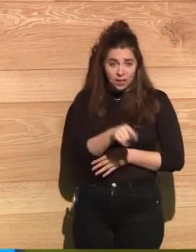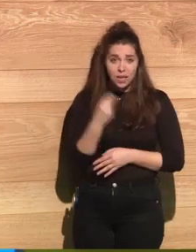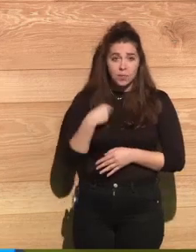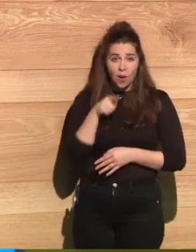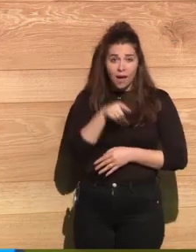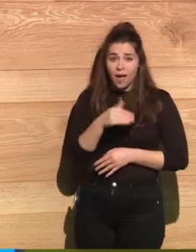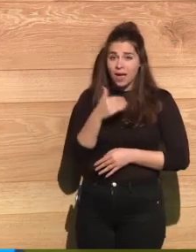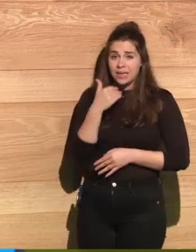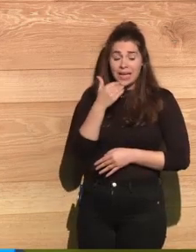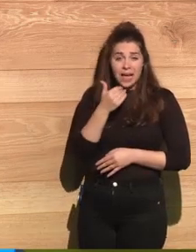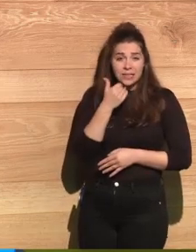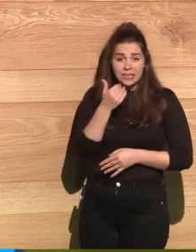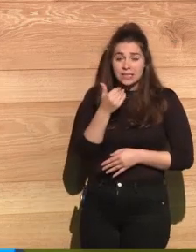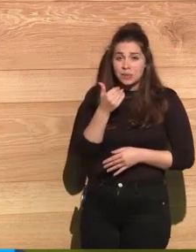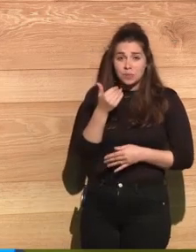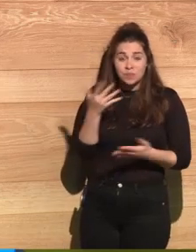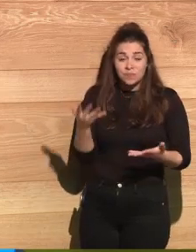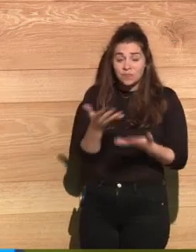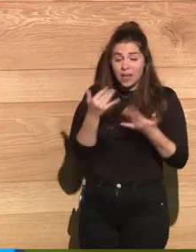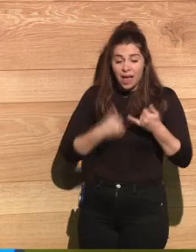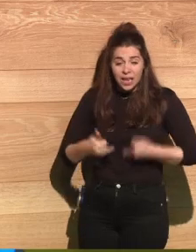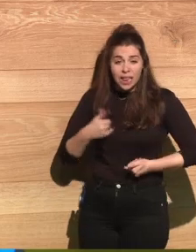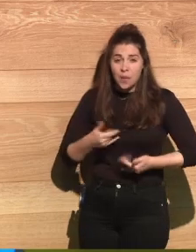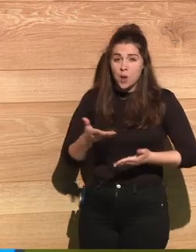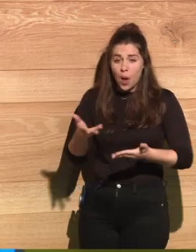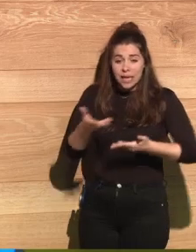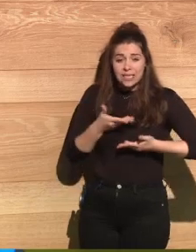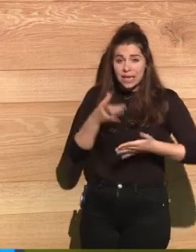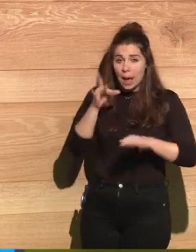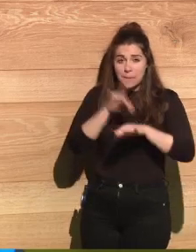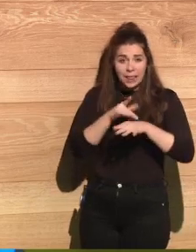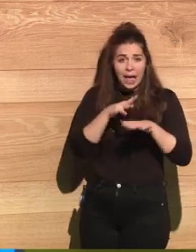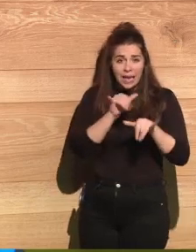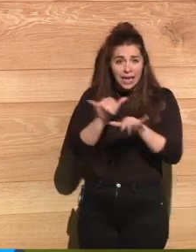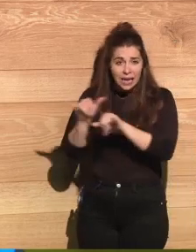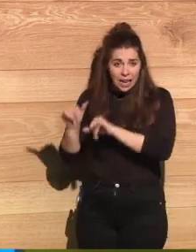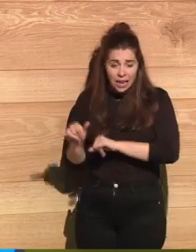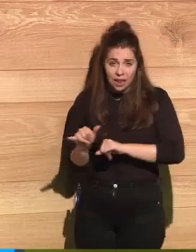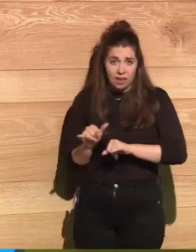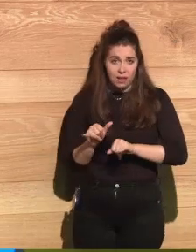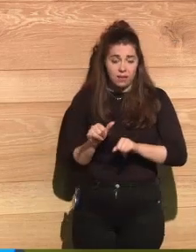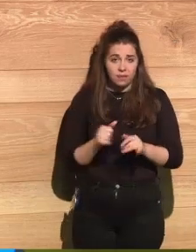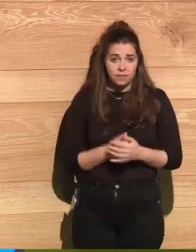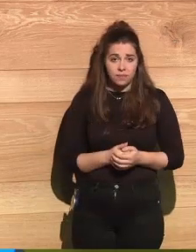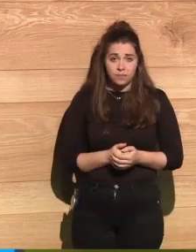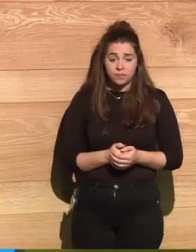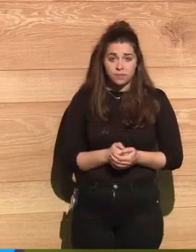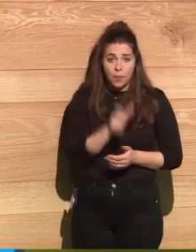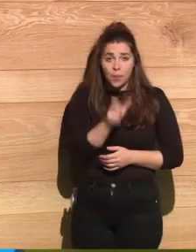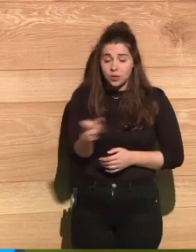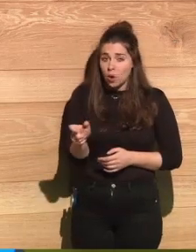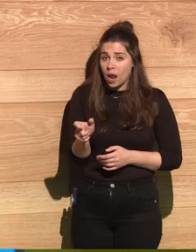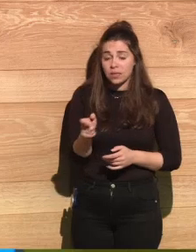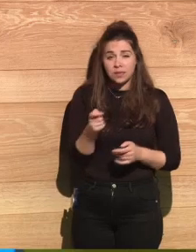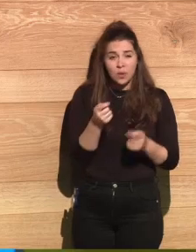treatment or care. And just a few lucky ones got the wet cloth to suck the moisture from.